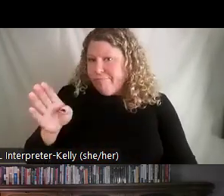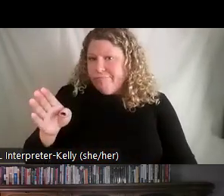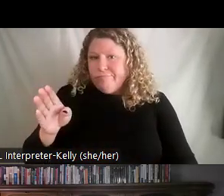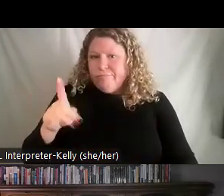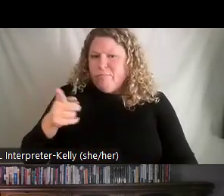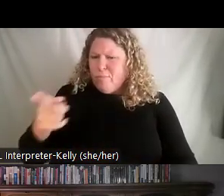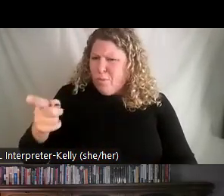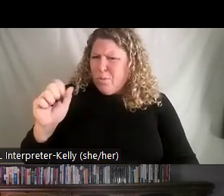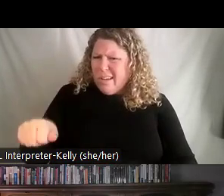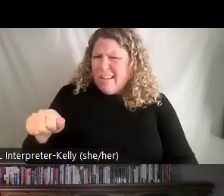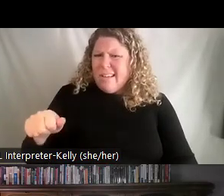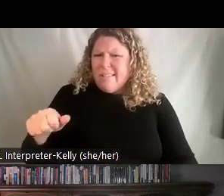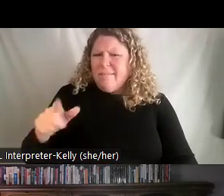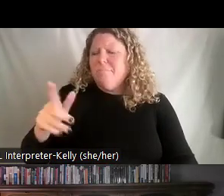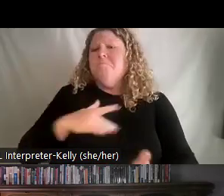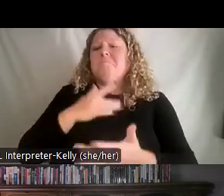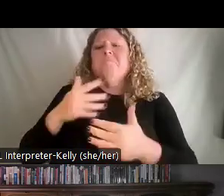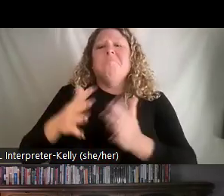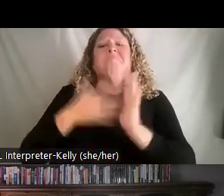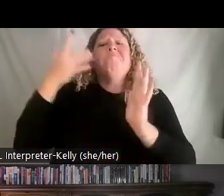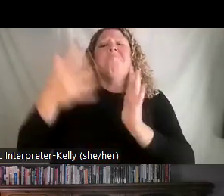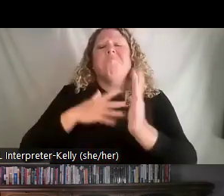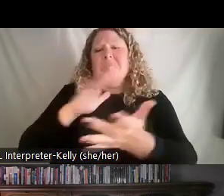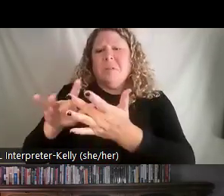control and reach out occasionally to see how things are going?